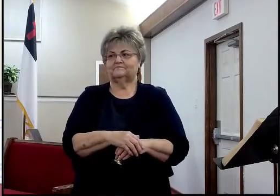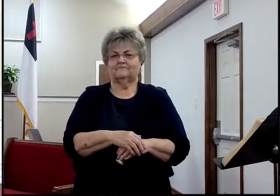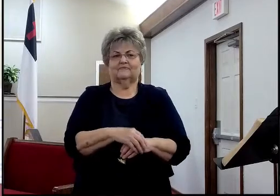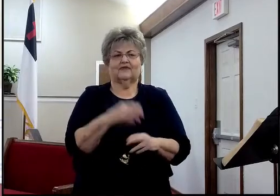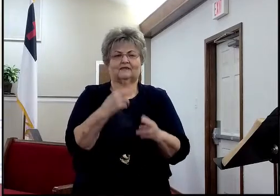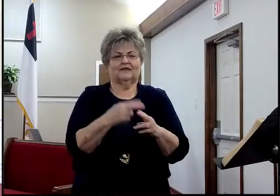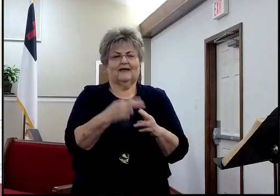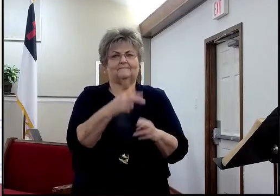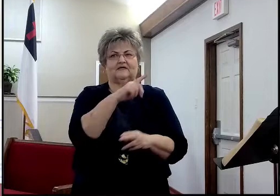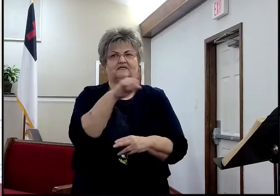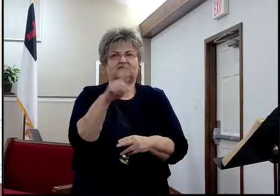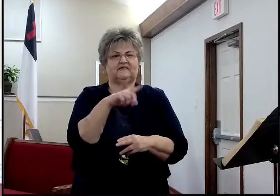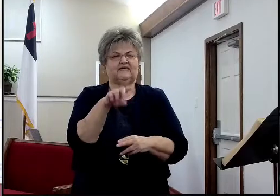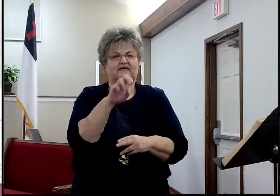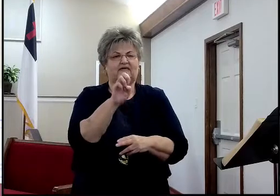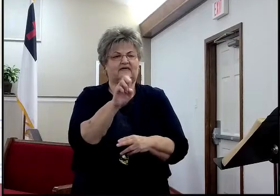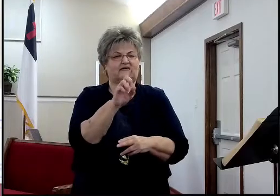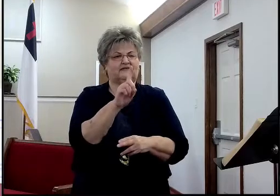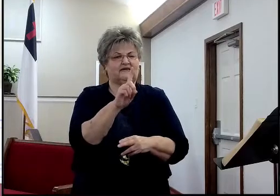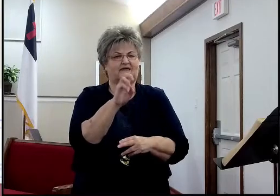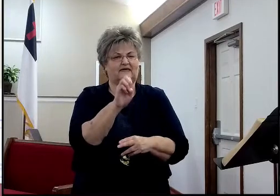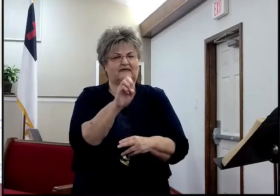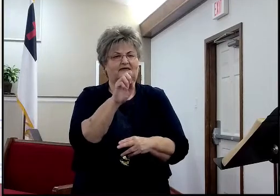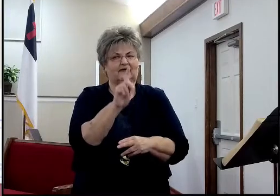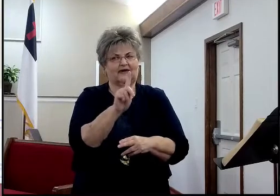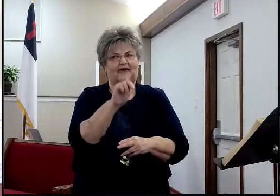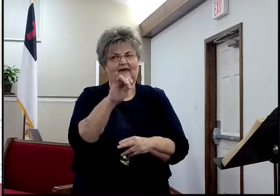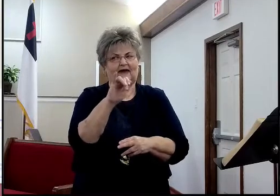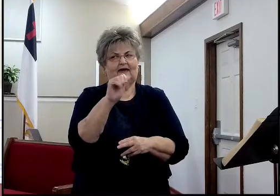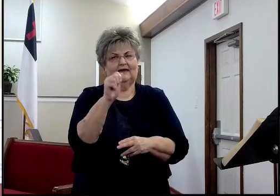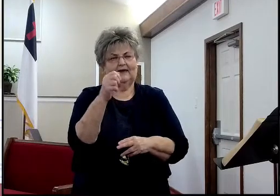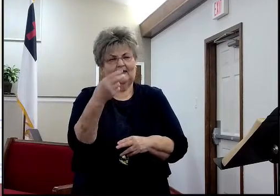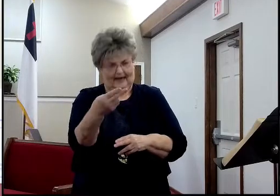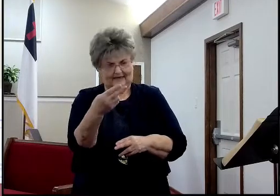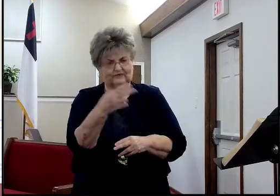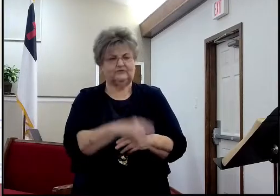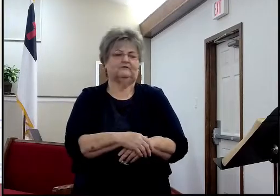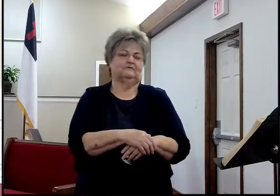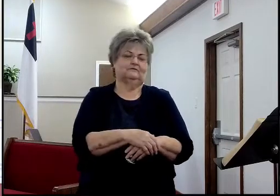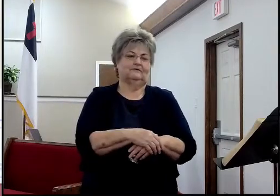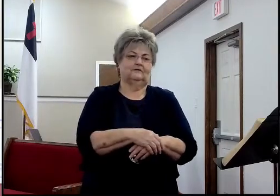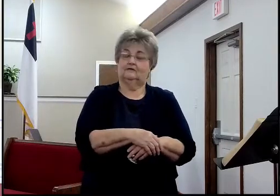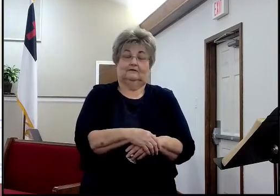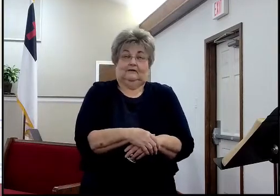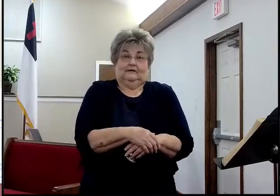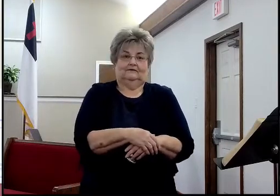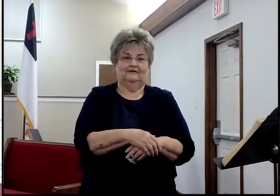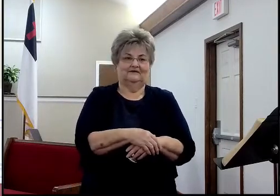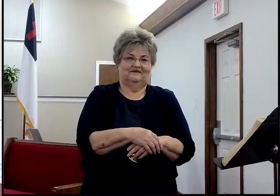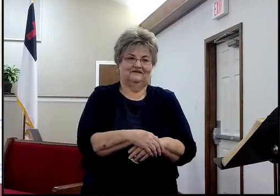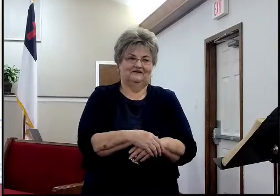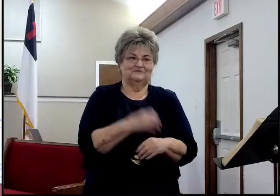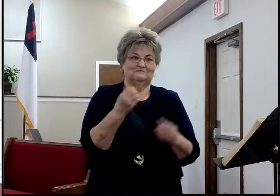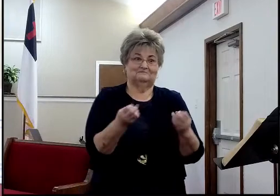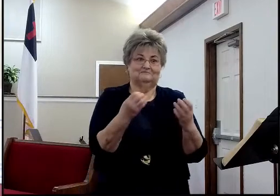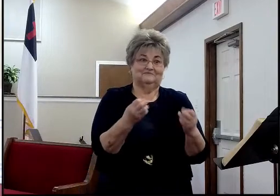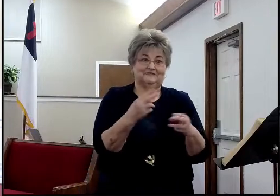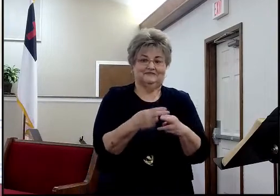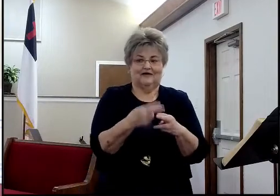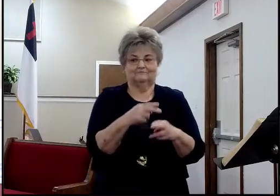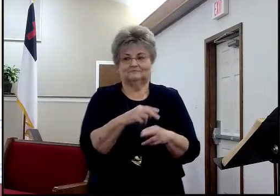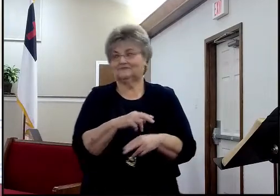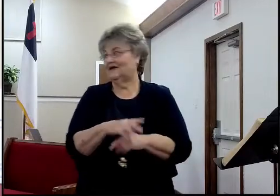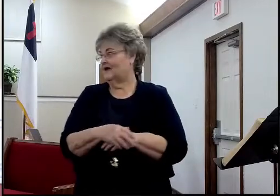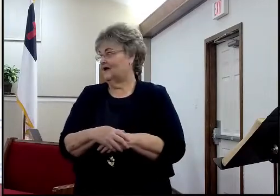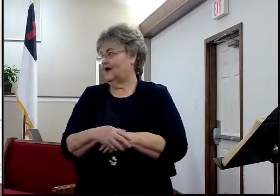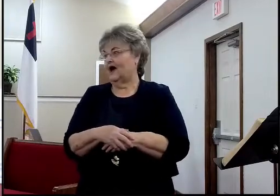Zedekiah. Thank you, Miss, Miss Redout. I just didn't write up my notes, and I forgot, and I'm like, who, I, I should have, I'm